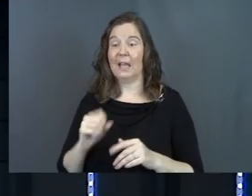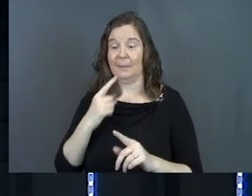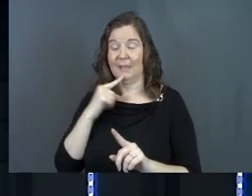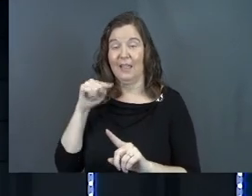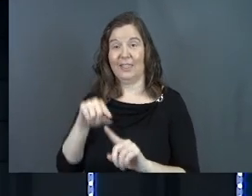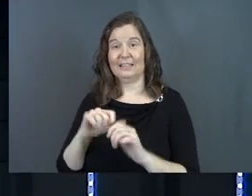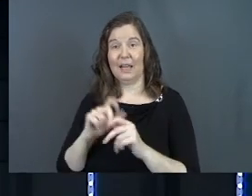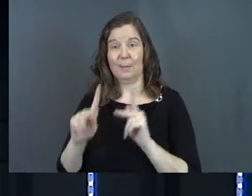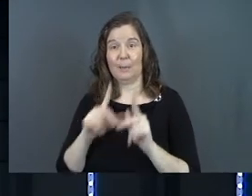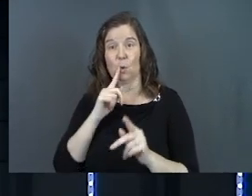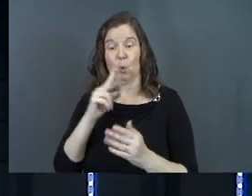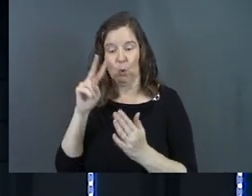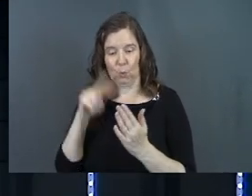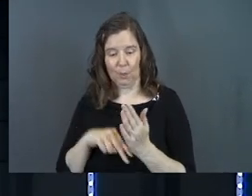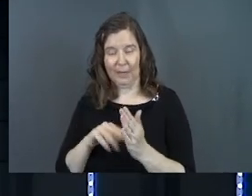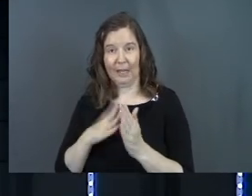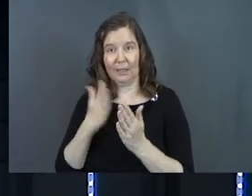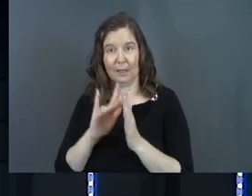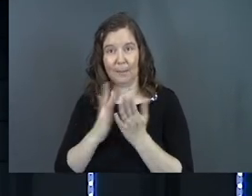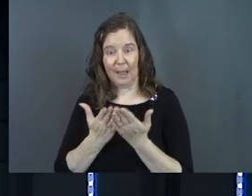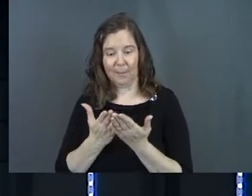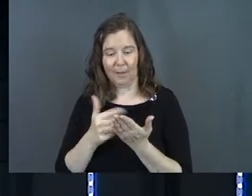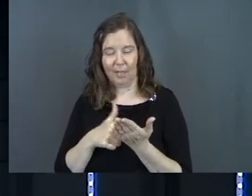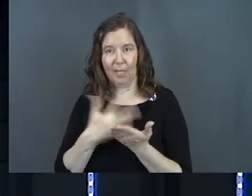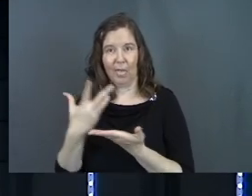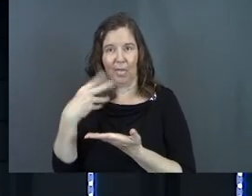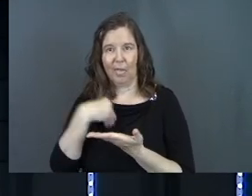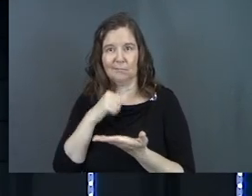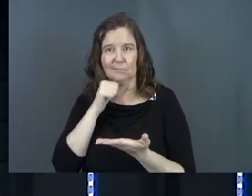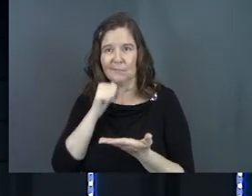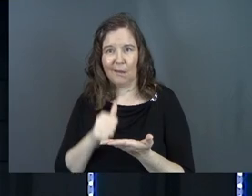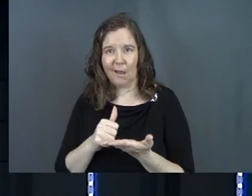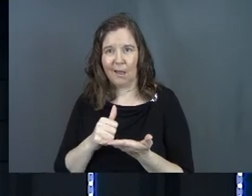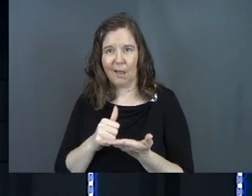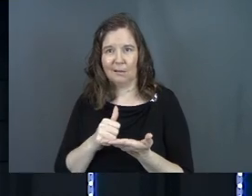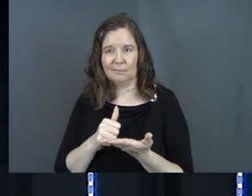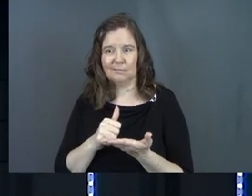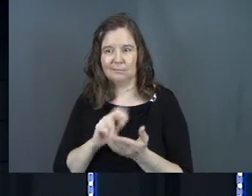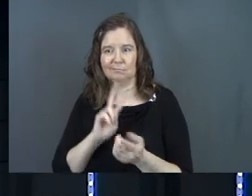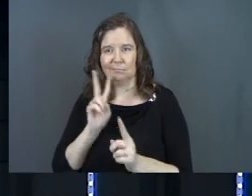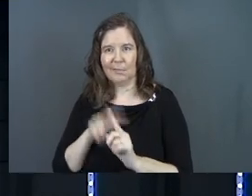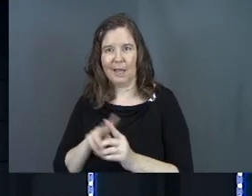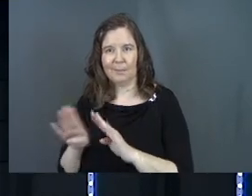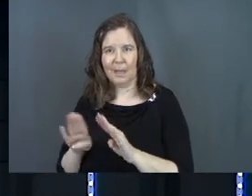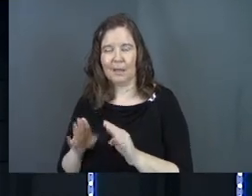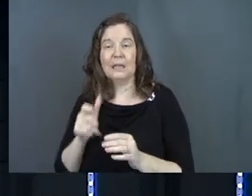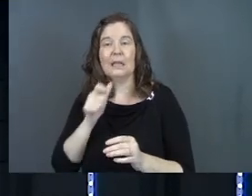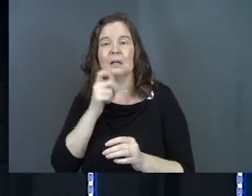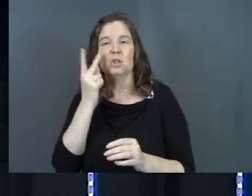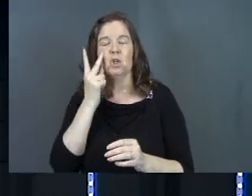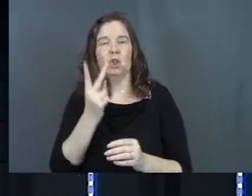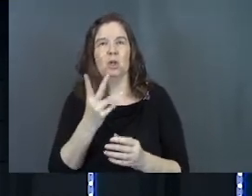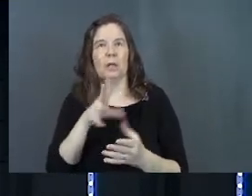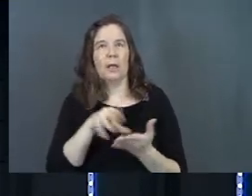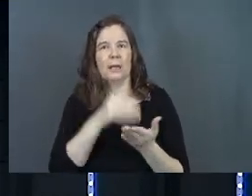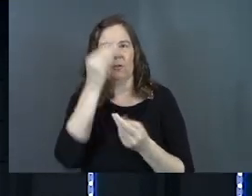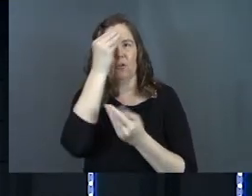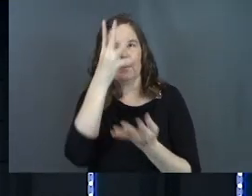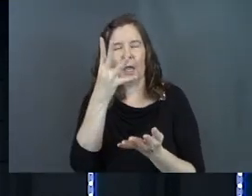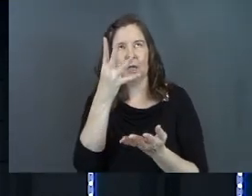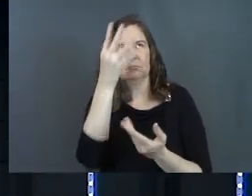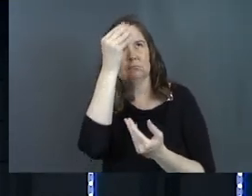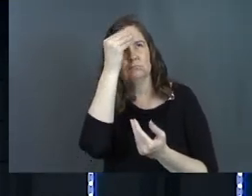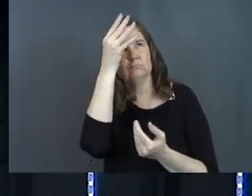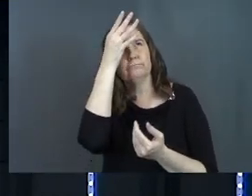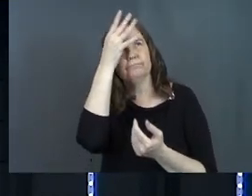who read God's word and they don't do anything. He's not just saying, do you look at the mirror and take in information and